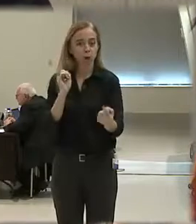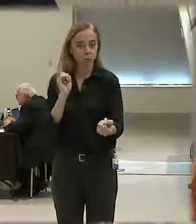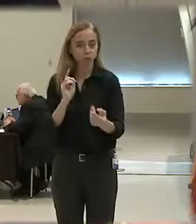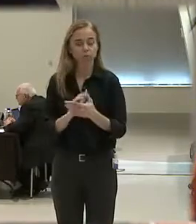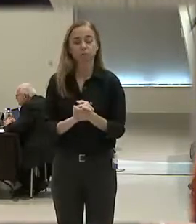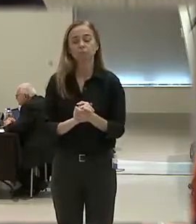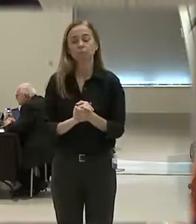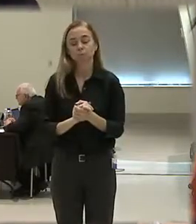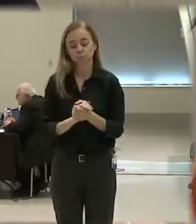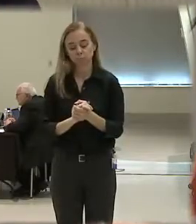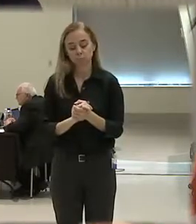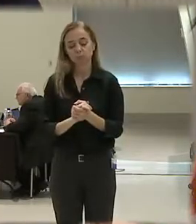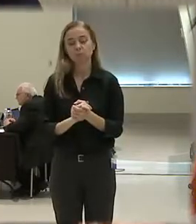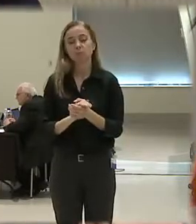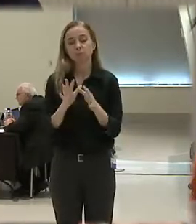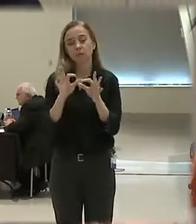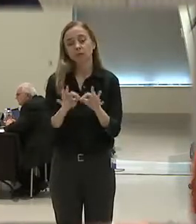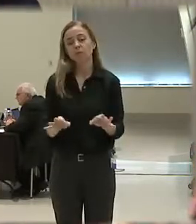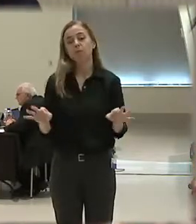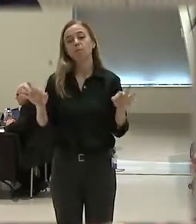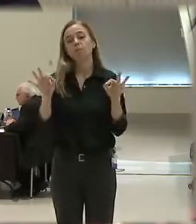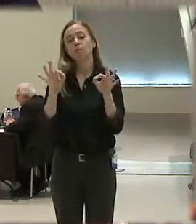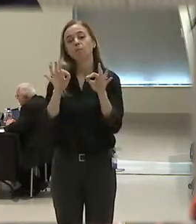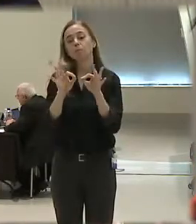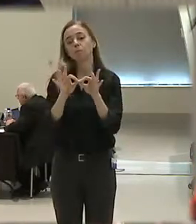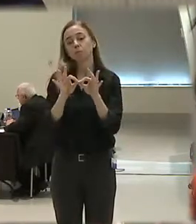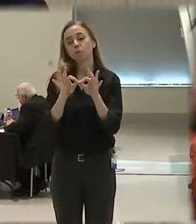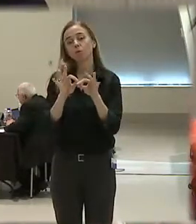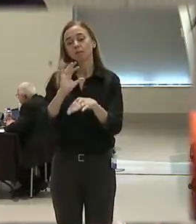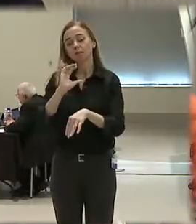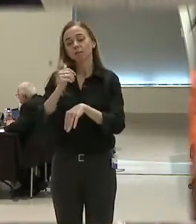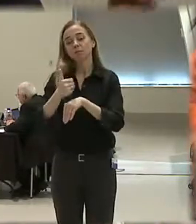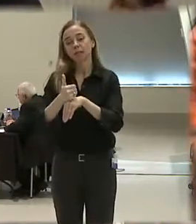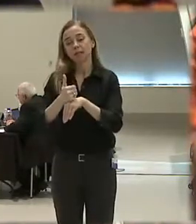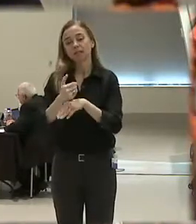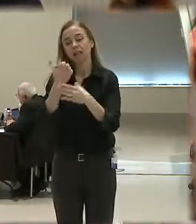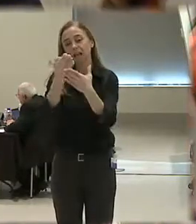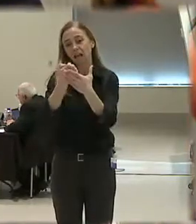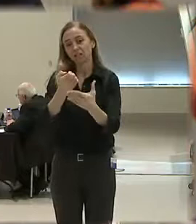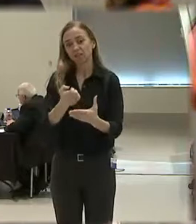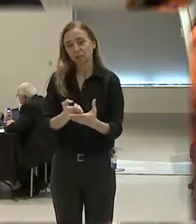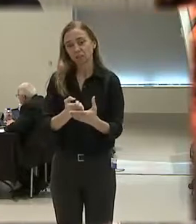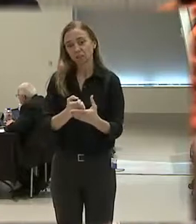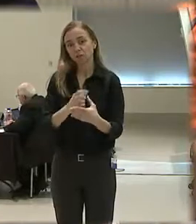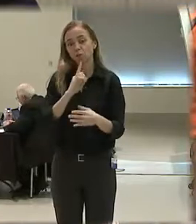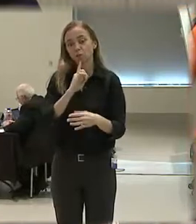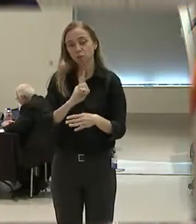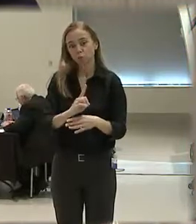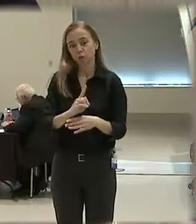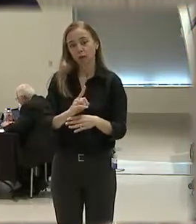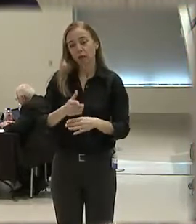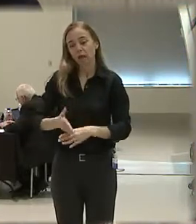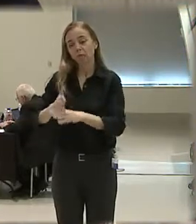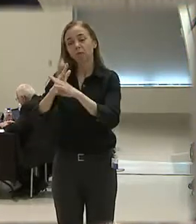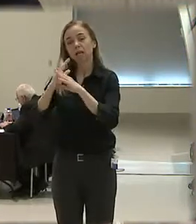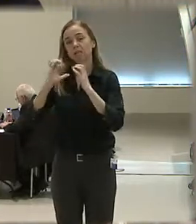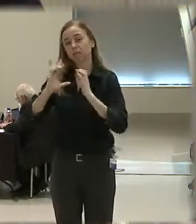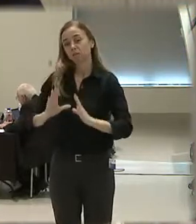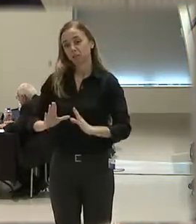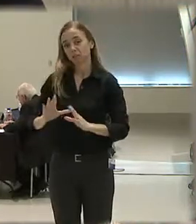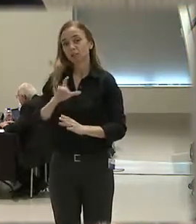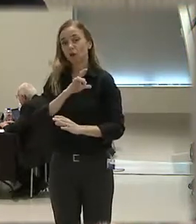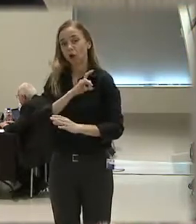provided that appropriate administration and oversight is in place to ensure evidentiary integrity and the protection of the citizens' and officers' rights.